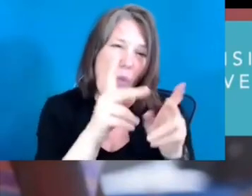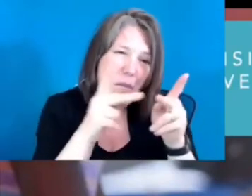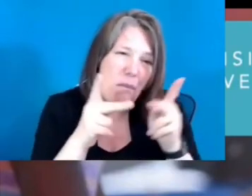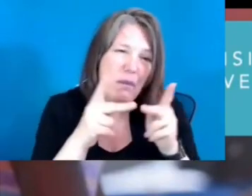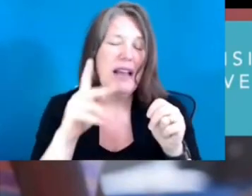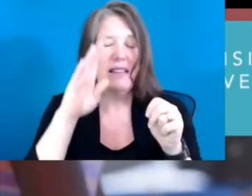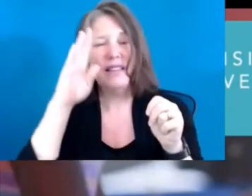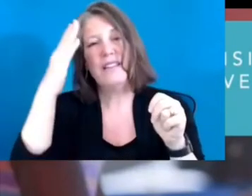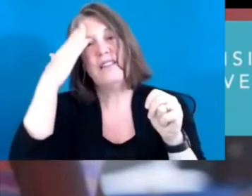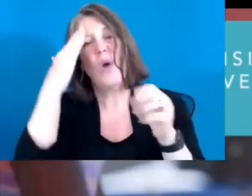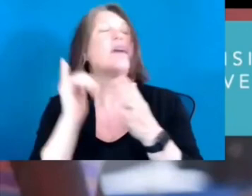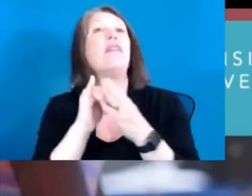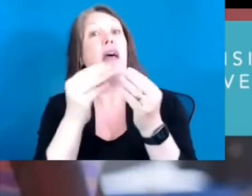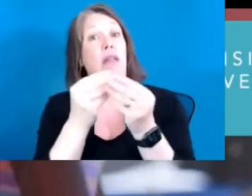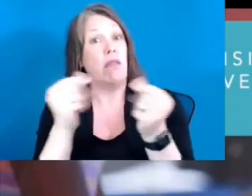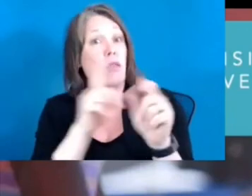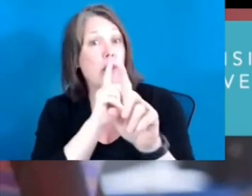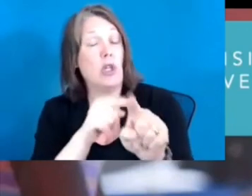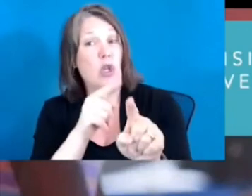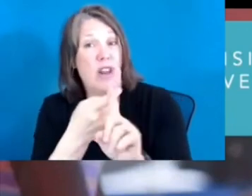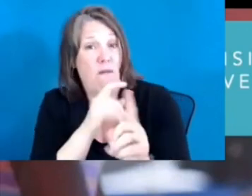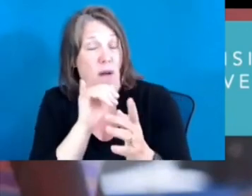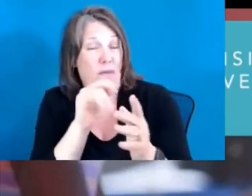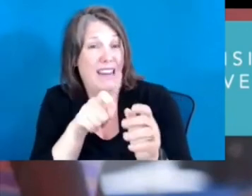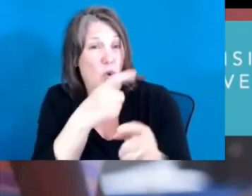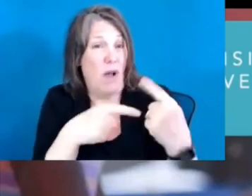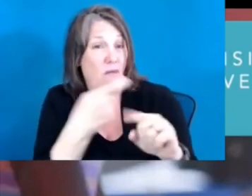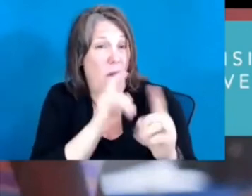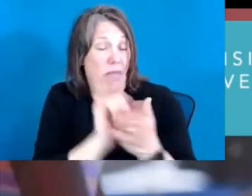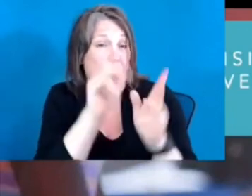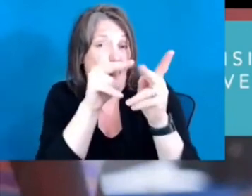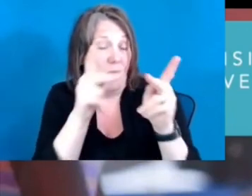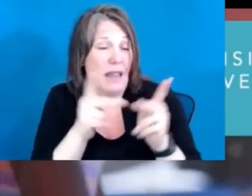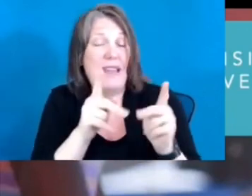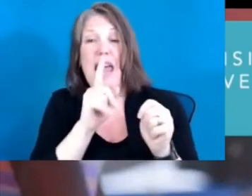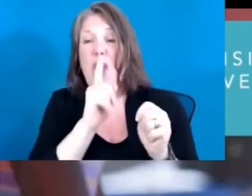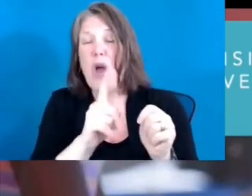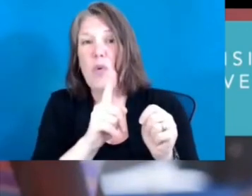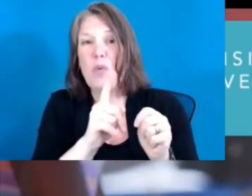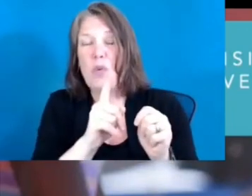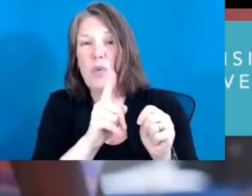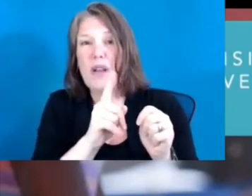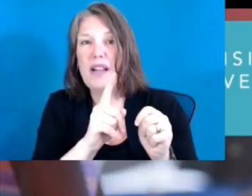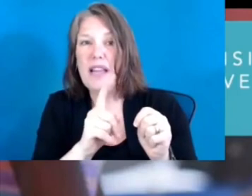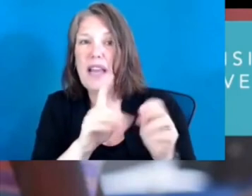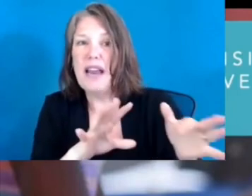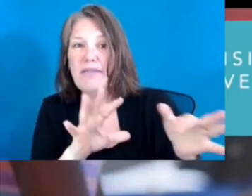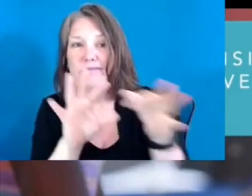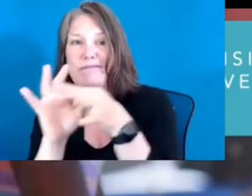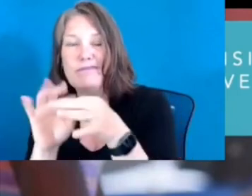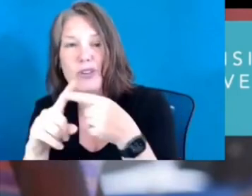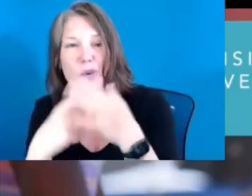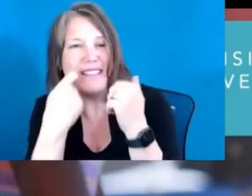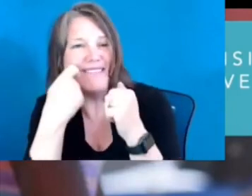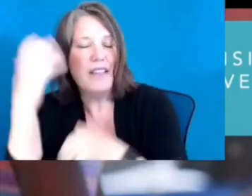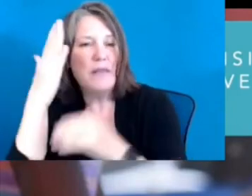and knowing that the solutions need to come from that place. And again, it really builds on what the previous speaker talked about in